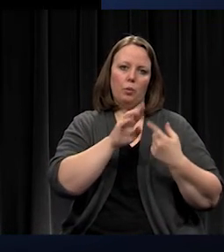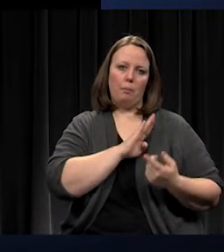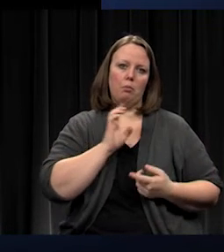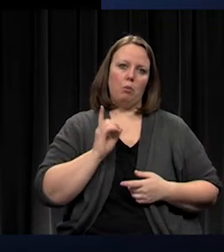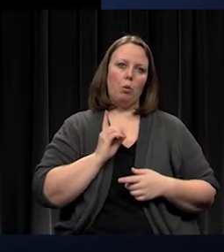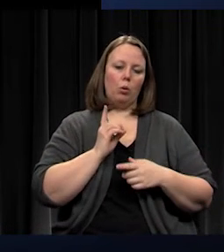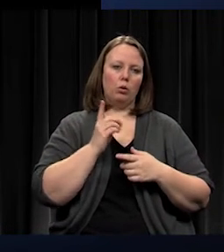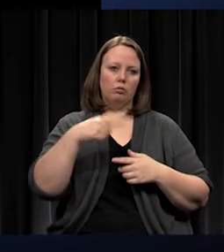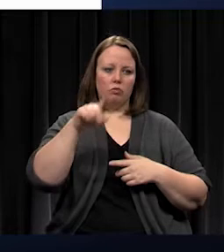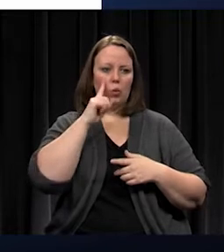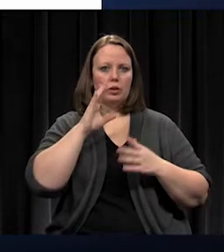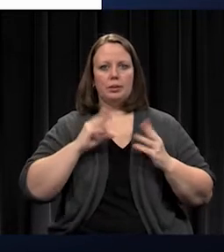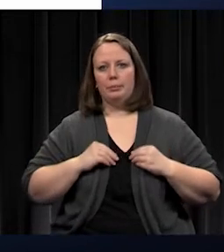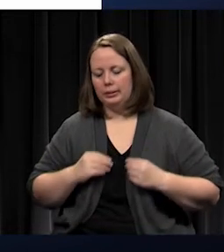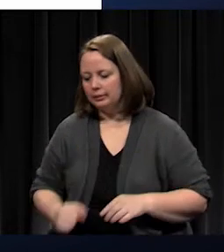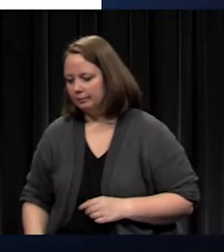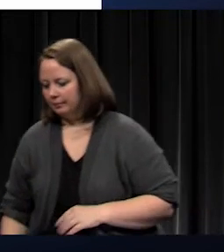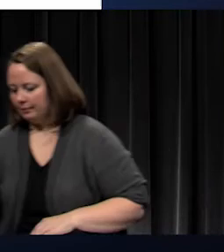acceptance.